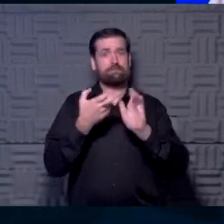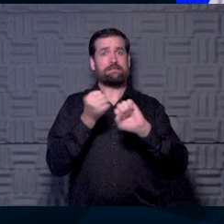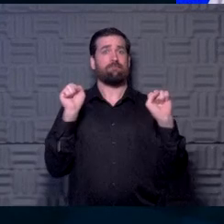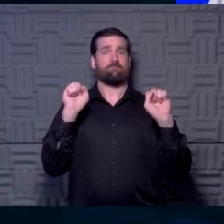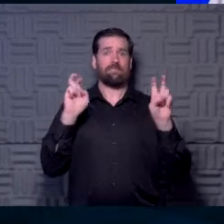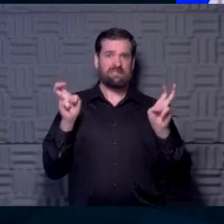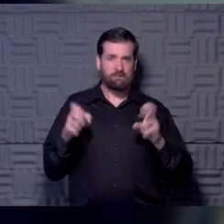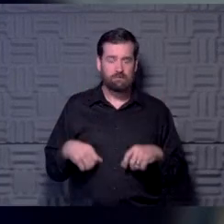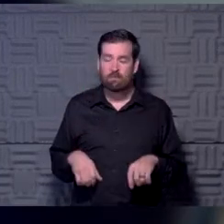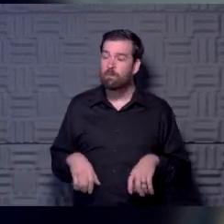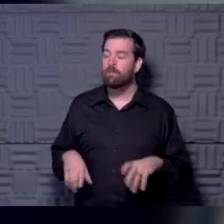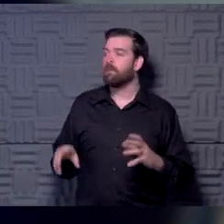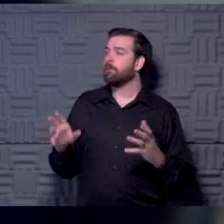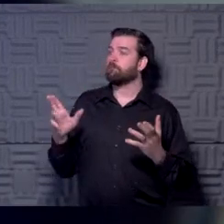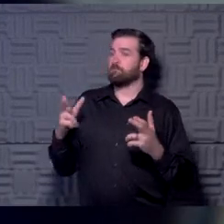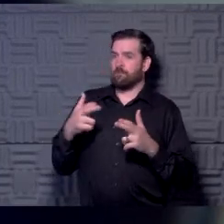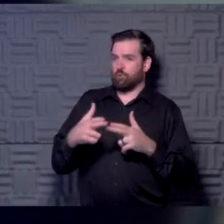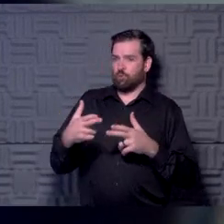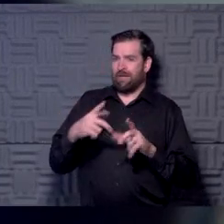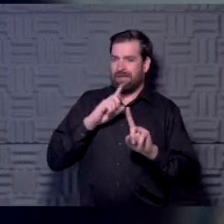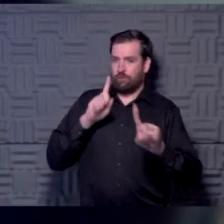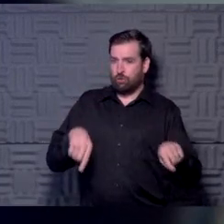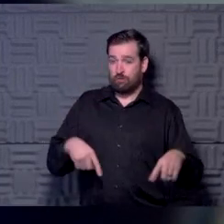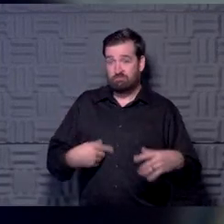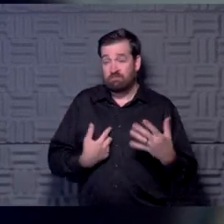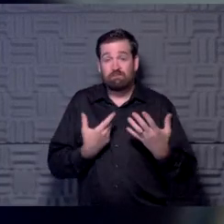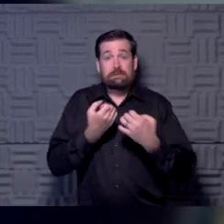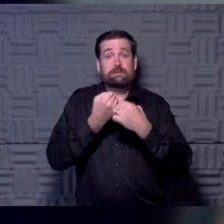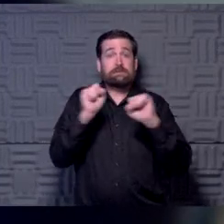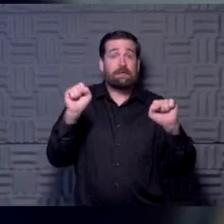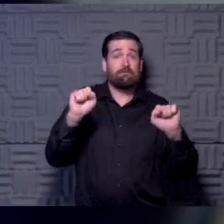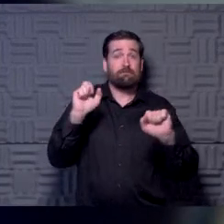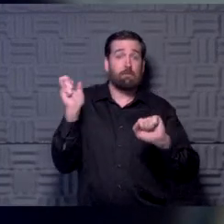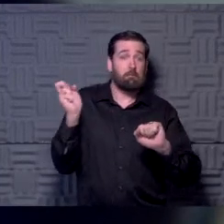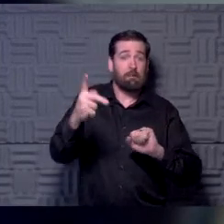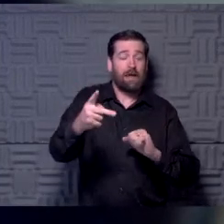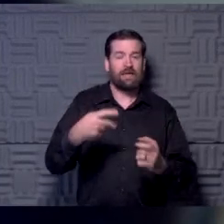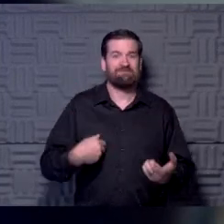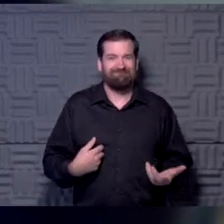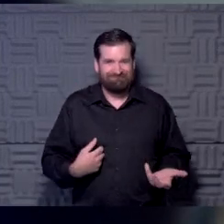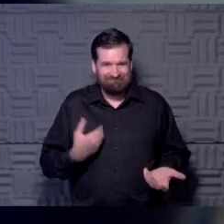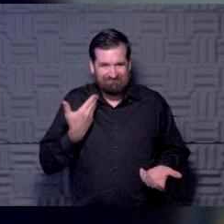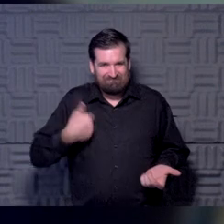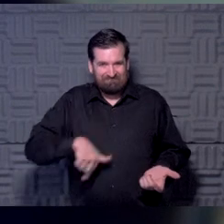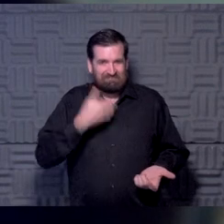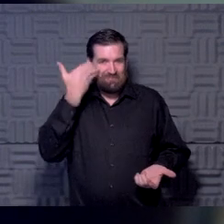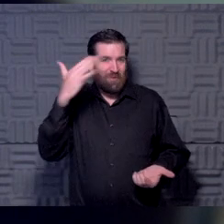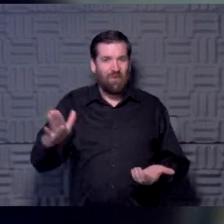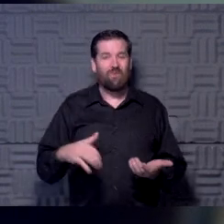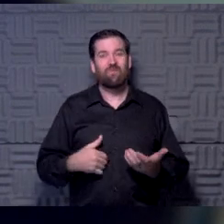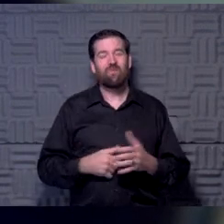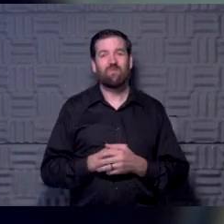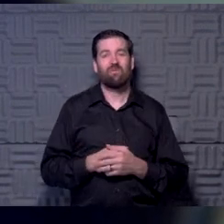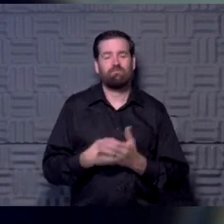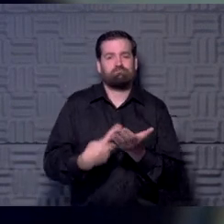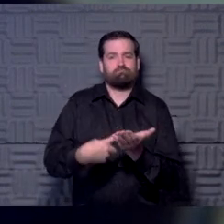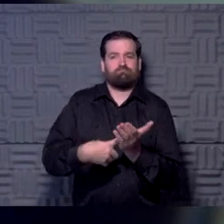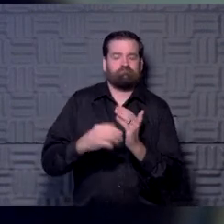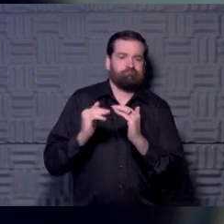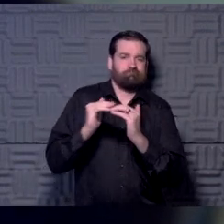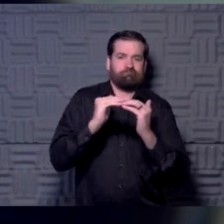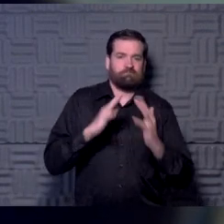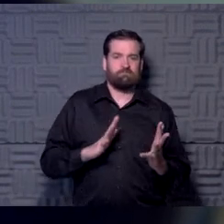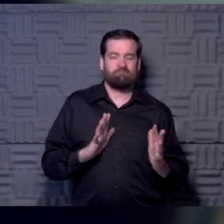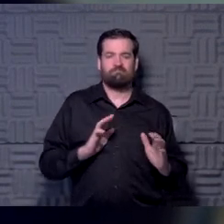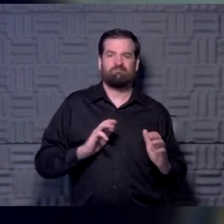I think the really short answer is we don't know if it's safe to return. In talking with colleagues, there's been a really mixed response